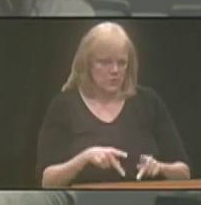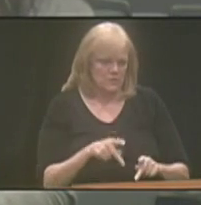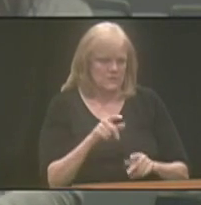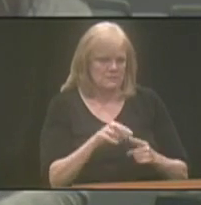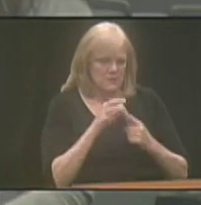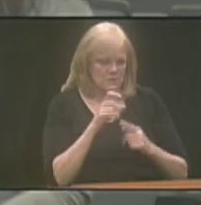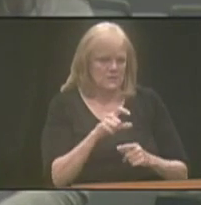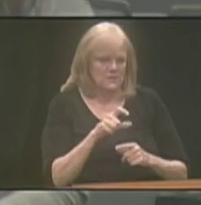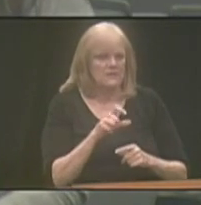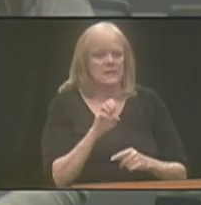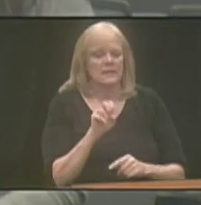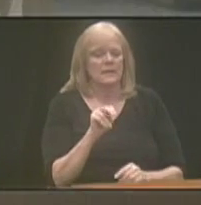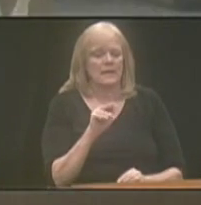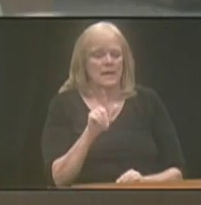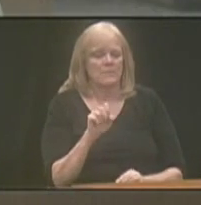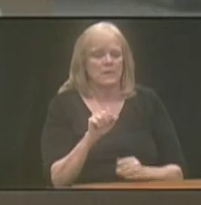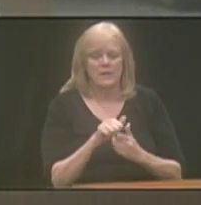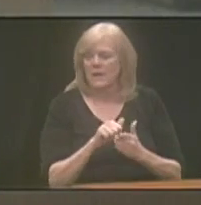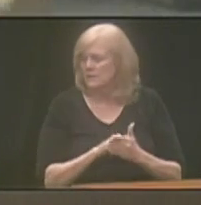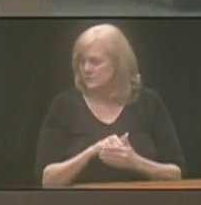special needs trust, and then the Enable account.